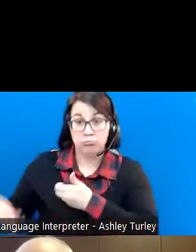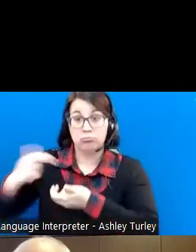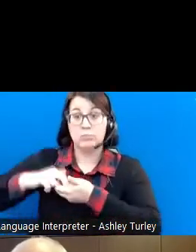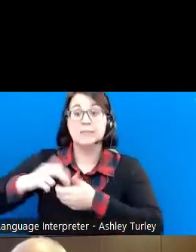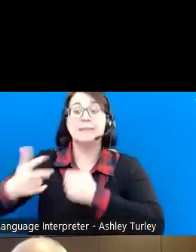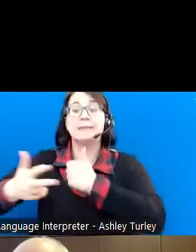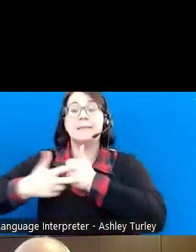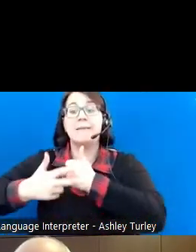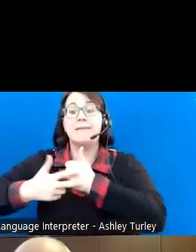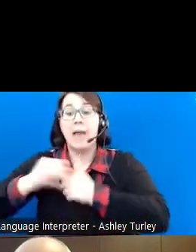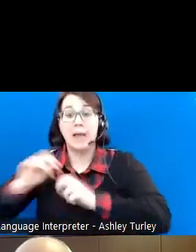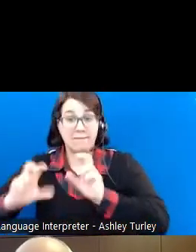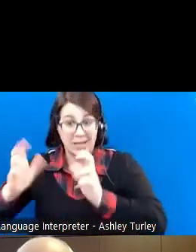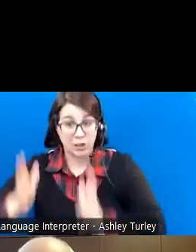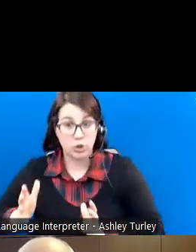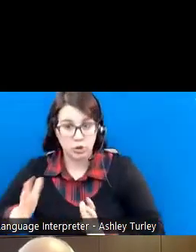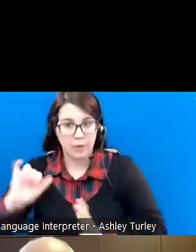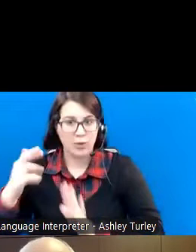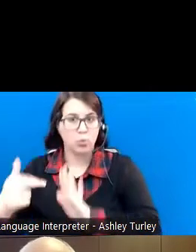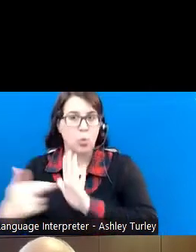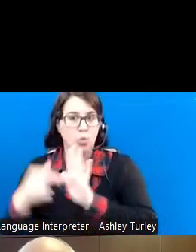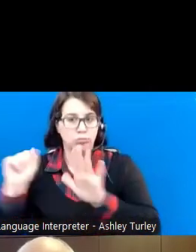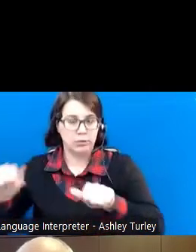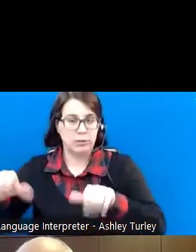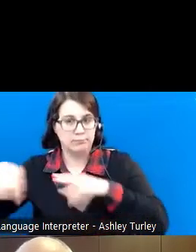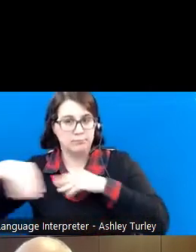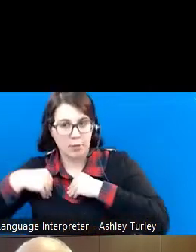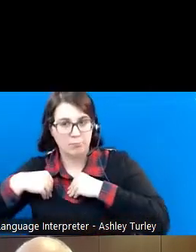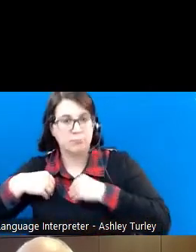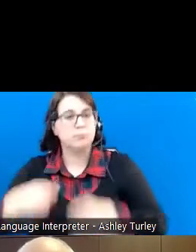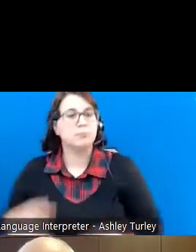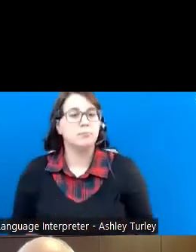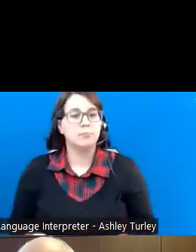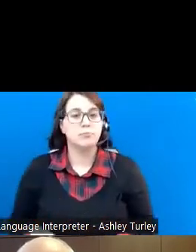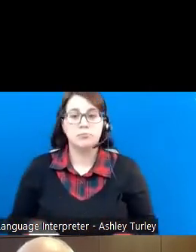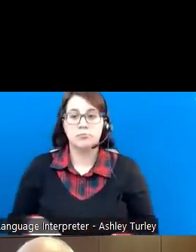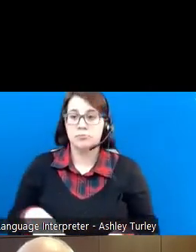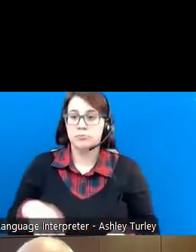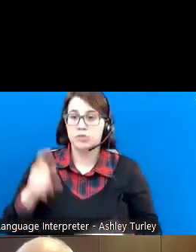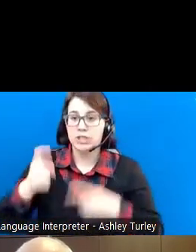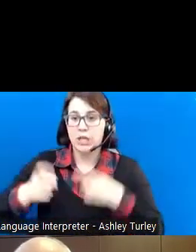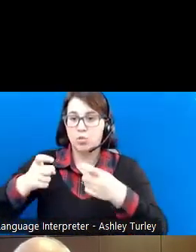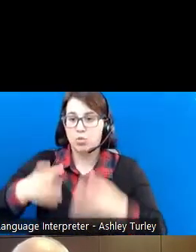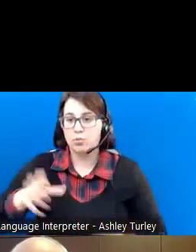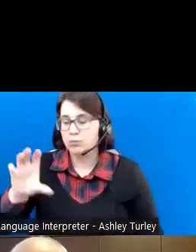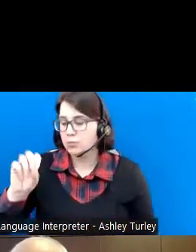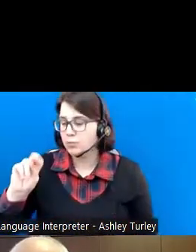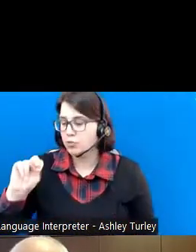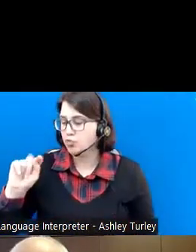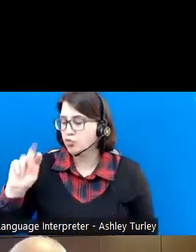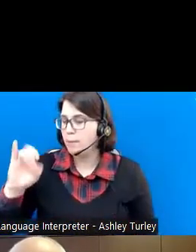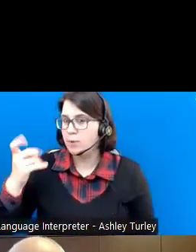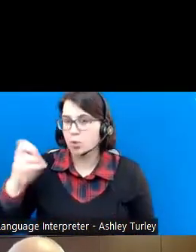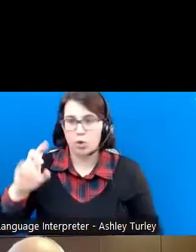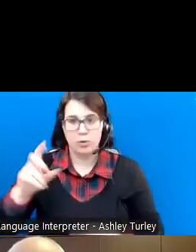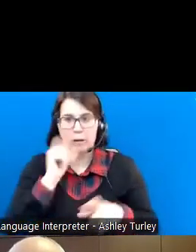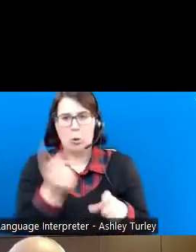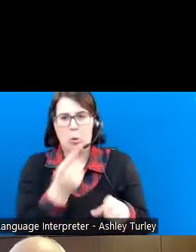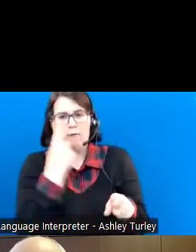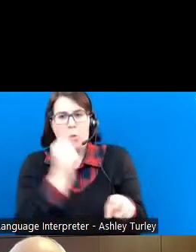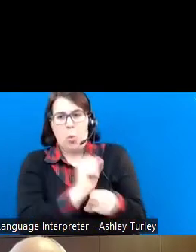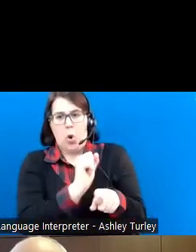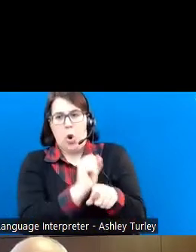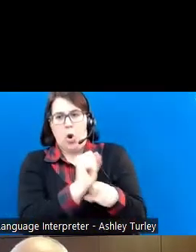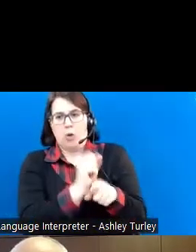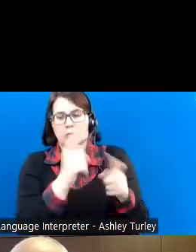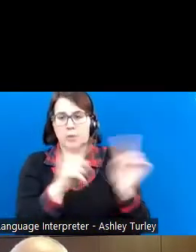investor. Those are roles that one could take. A contributor goes well beyond the work role, but